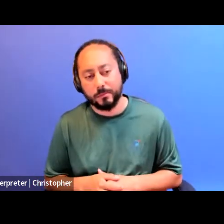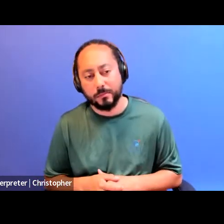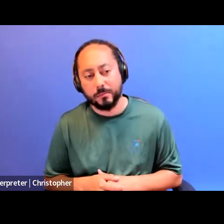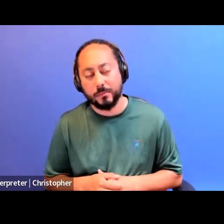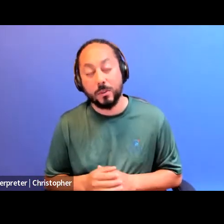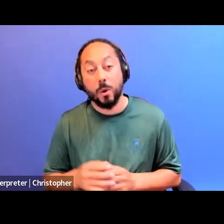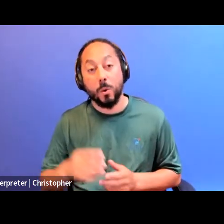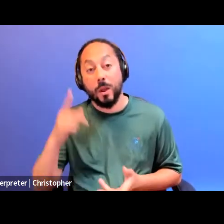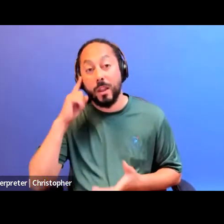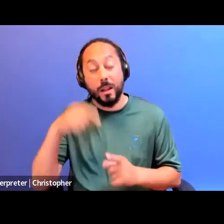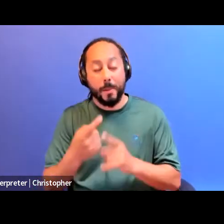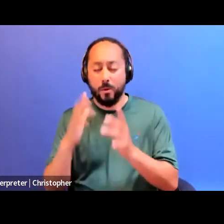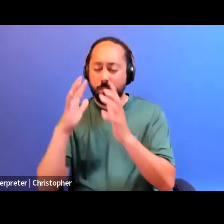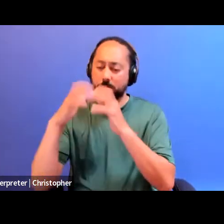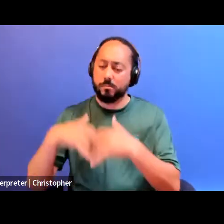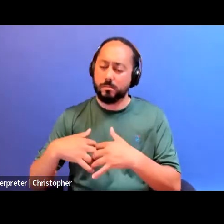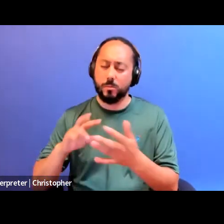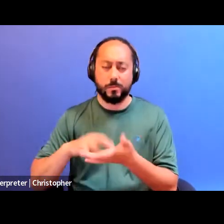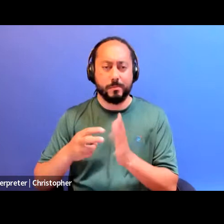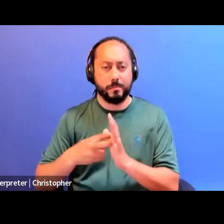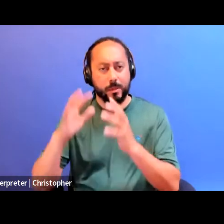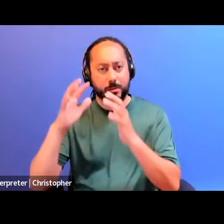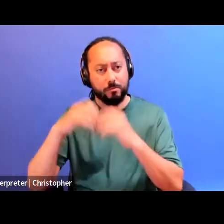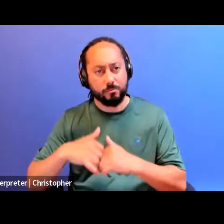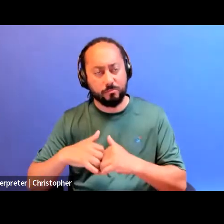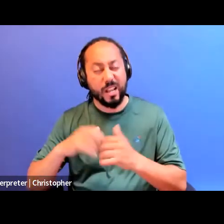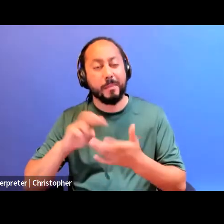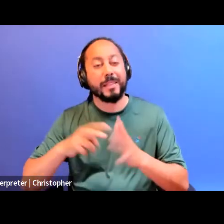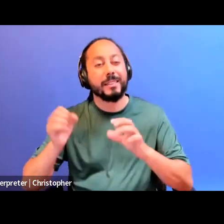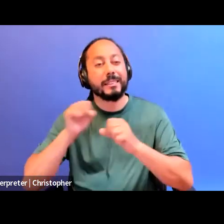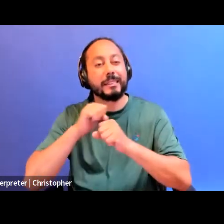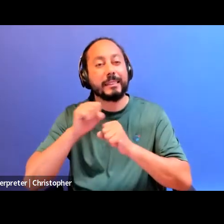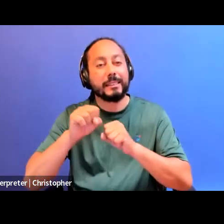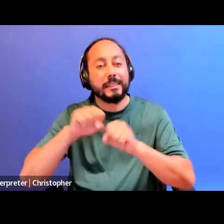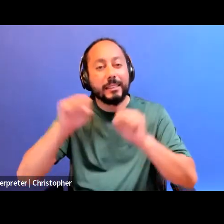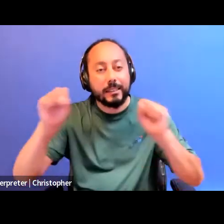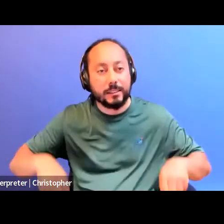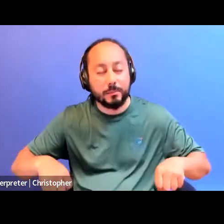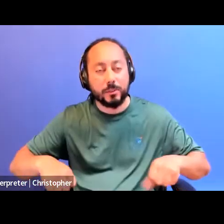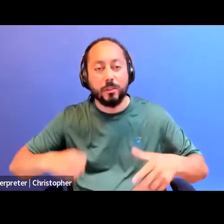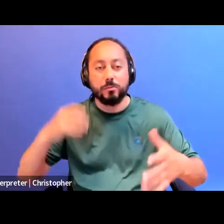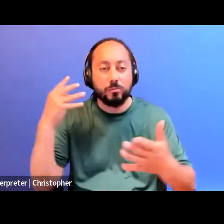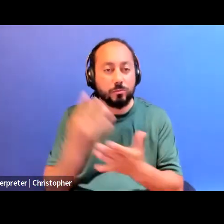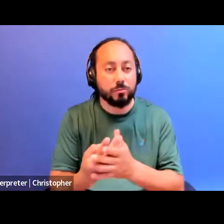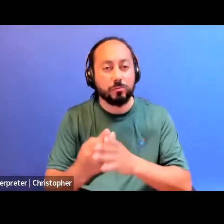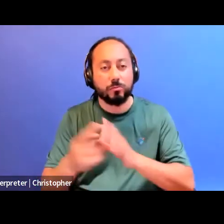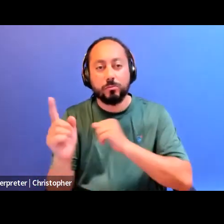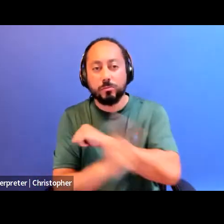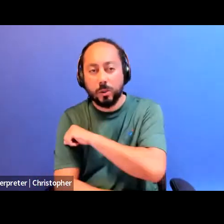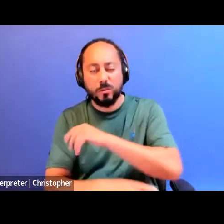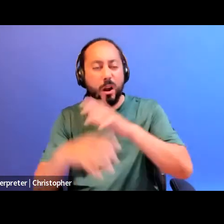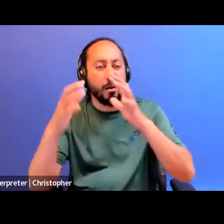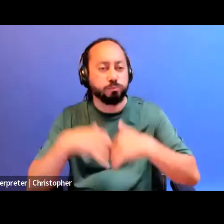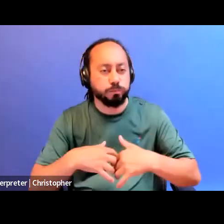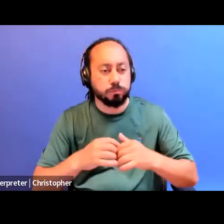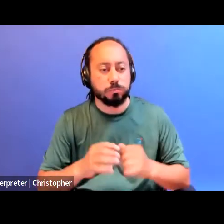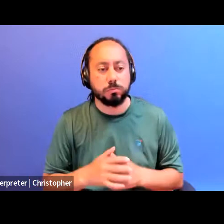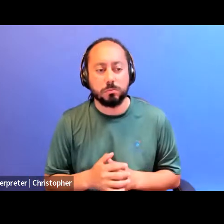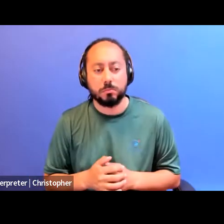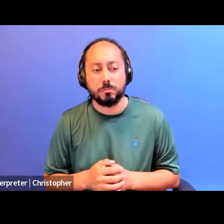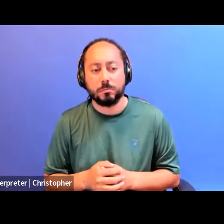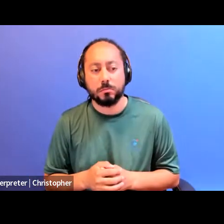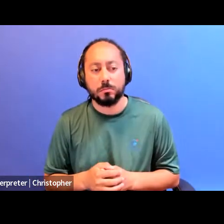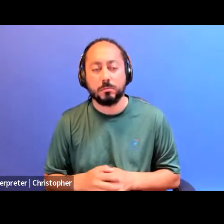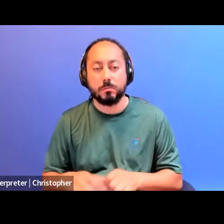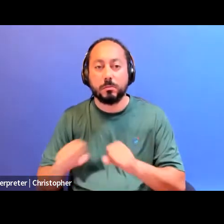the systems of, you know, carceral punishment, the systems of, you know,